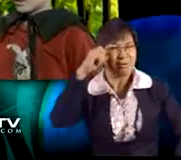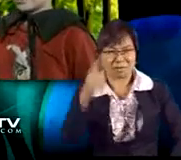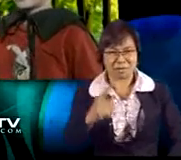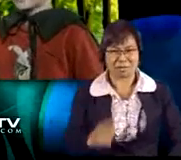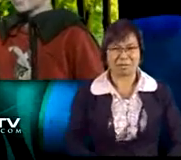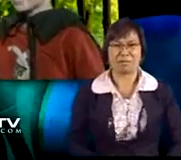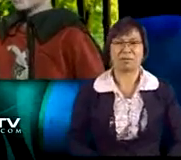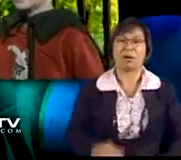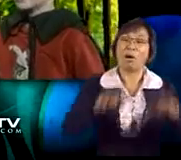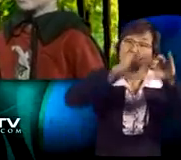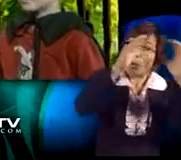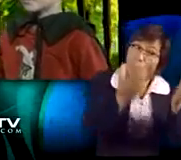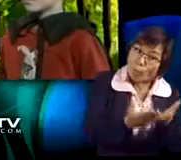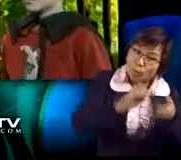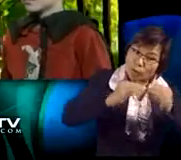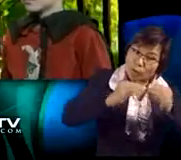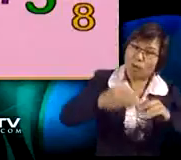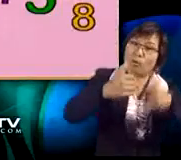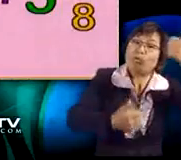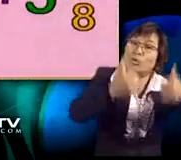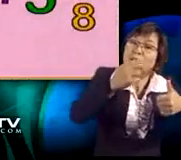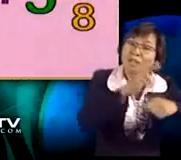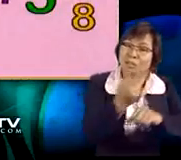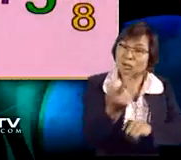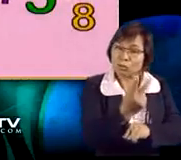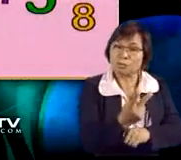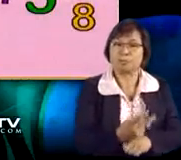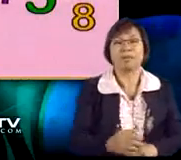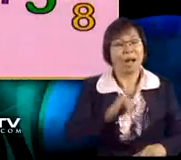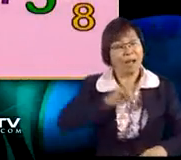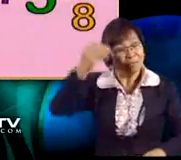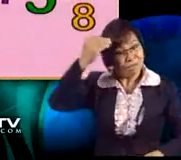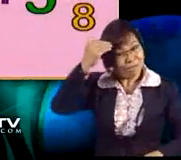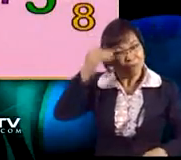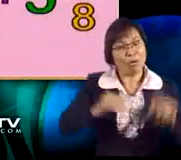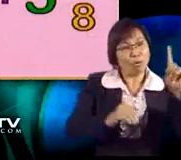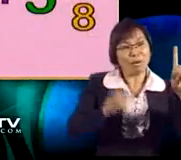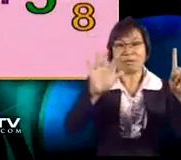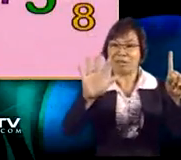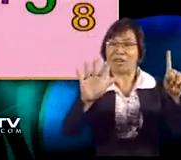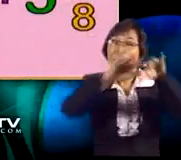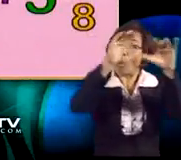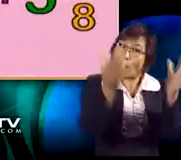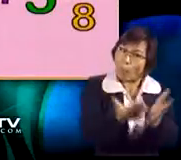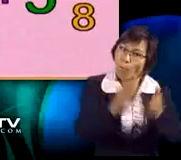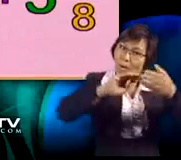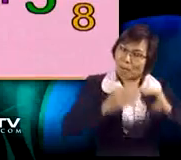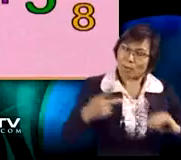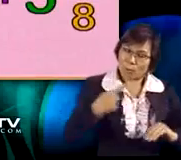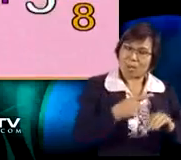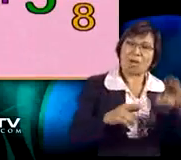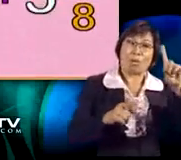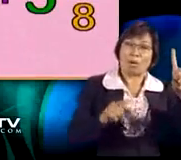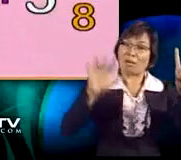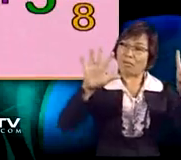I don't understand. Which are the whole numbers in these two mixed numbers? Oh, I know.